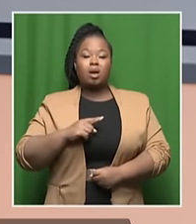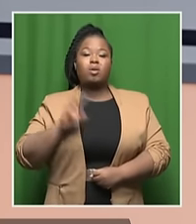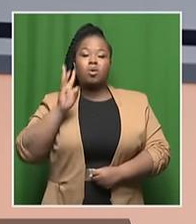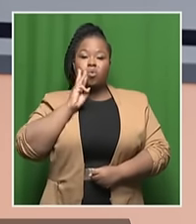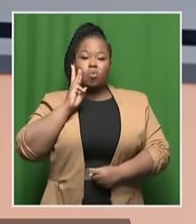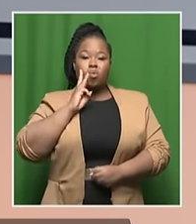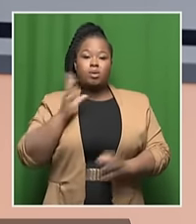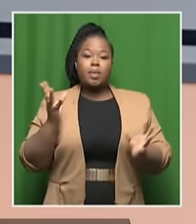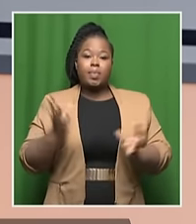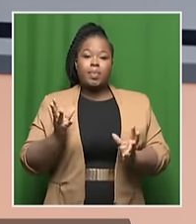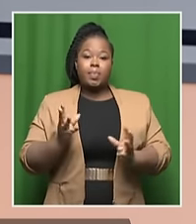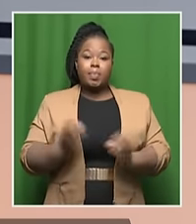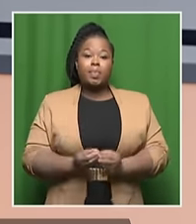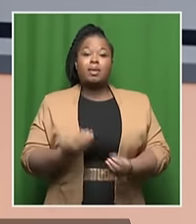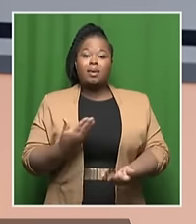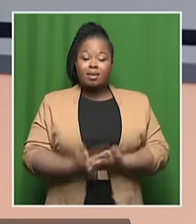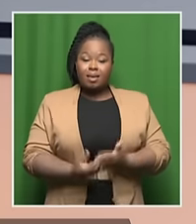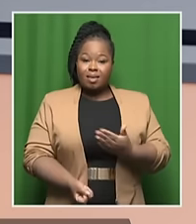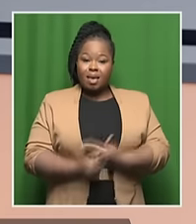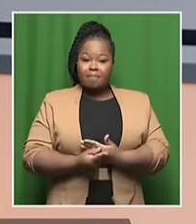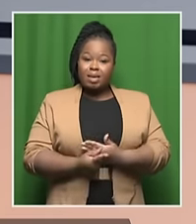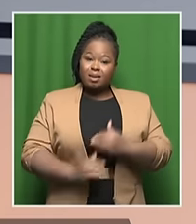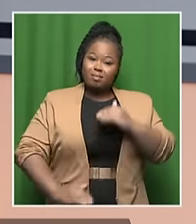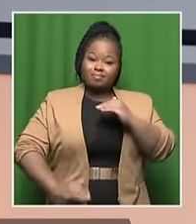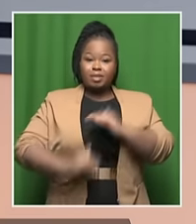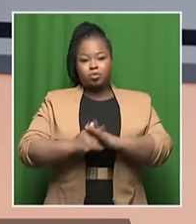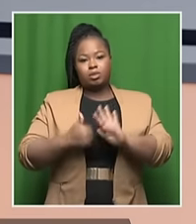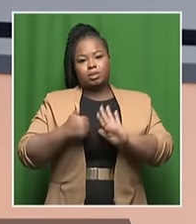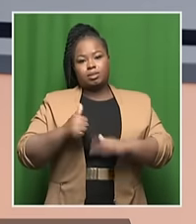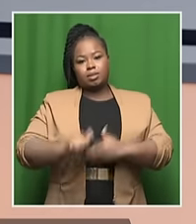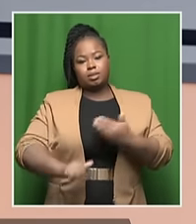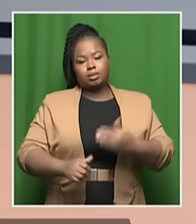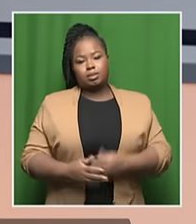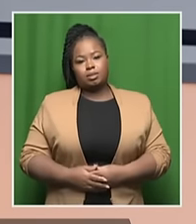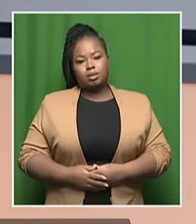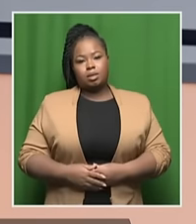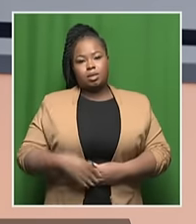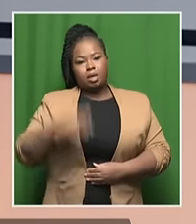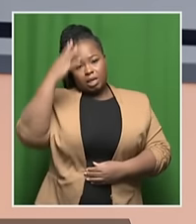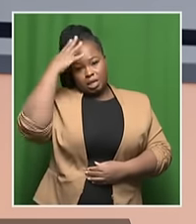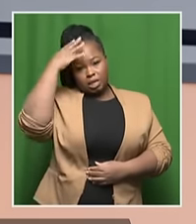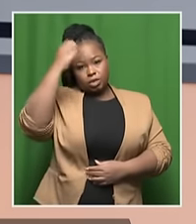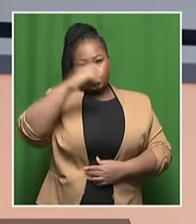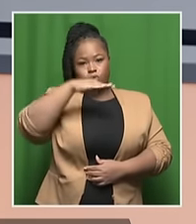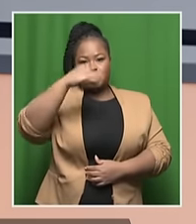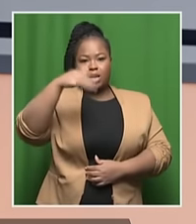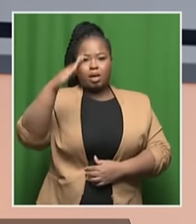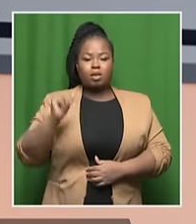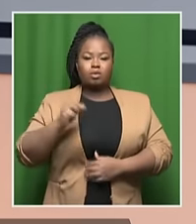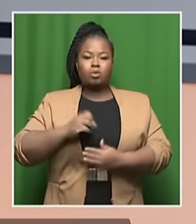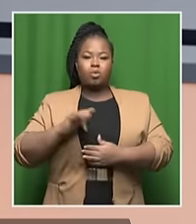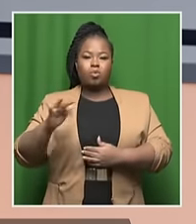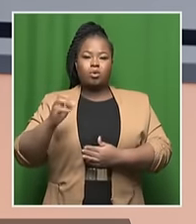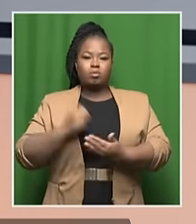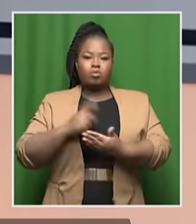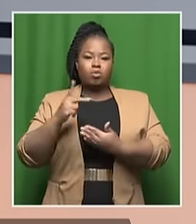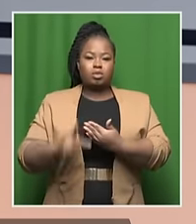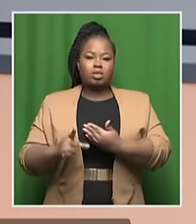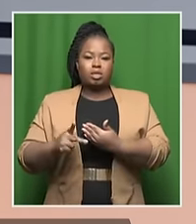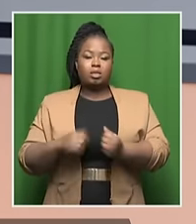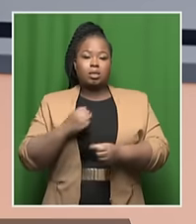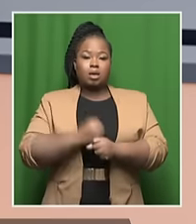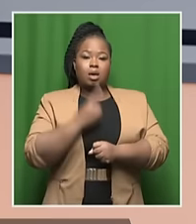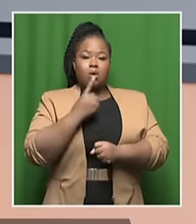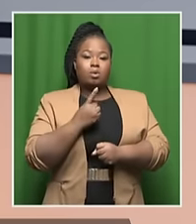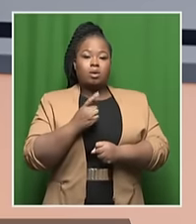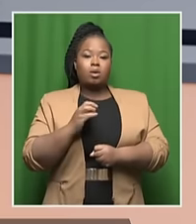shutdown that could last at least six months. The Lesotho Highlands Water Project, which supplies 60% of Ghateng's